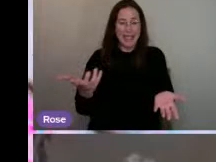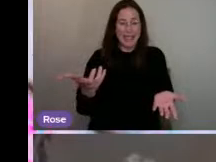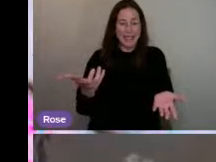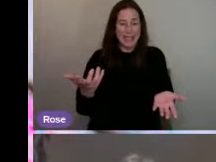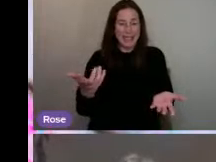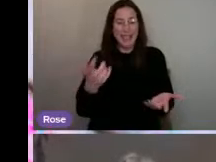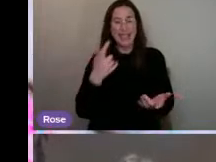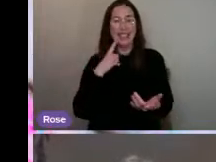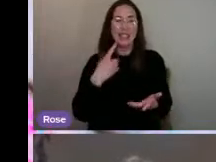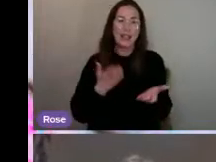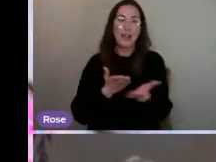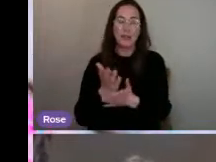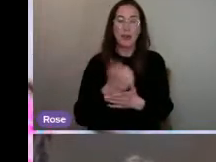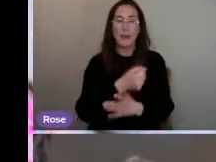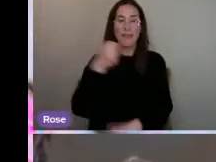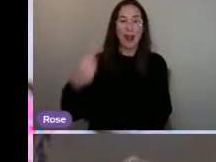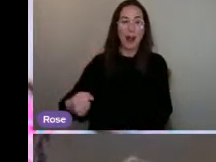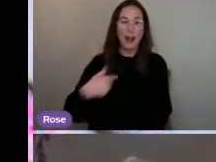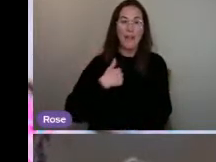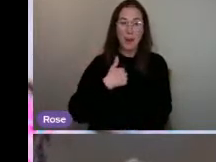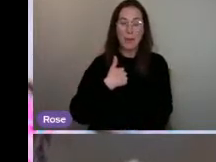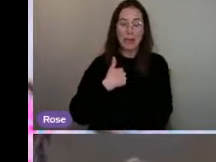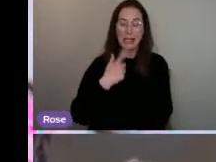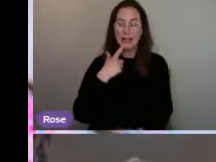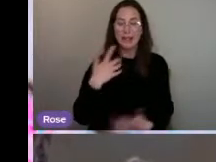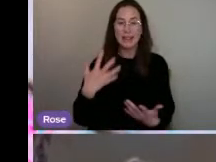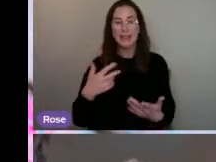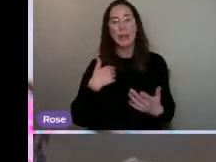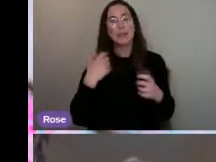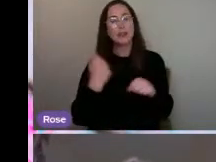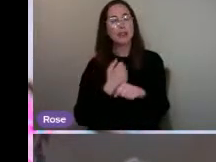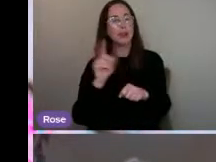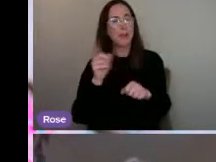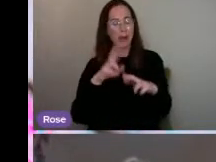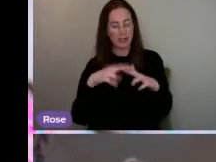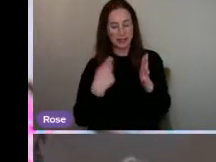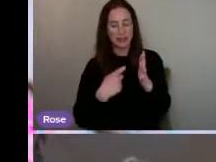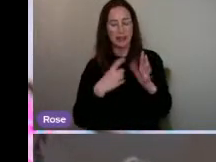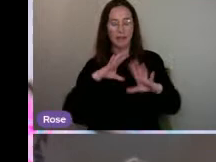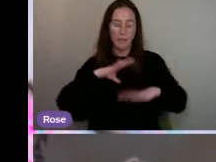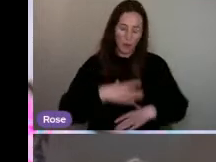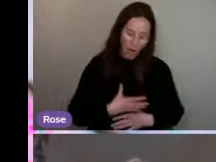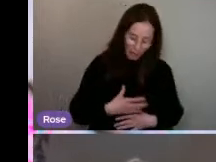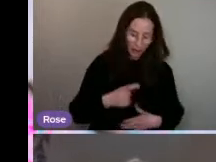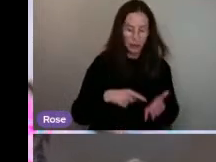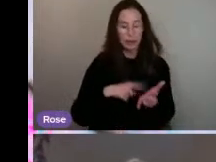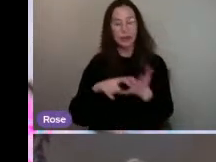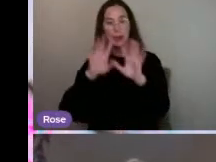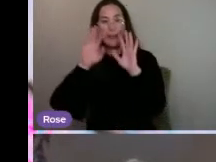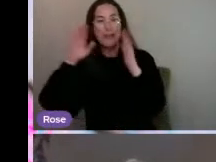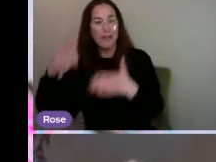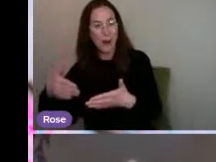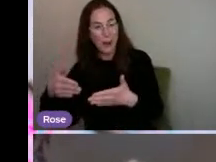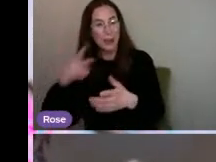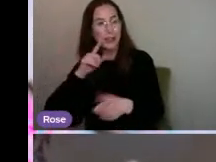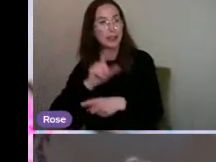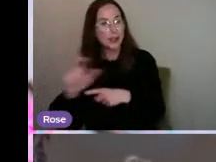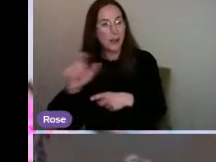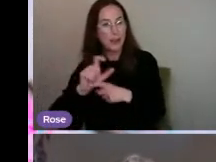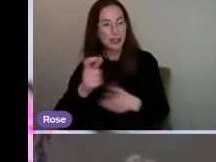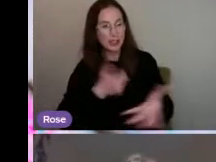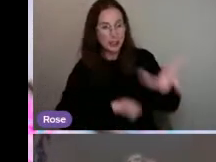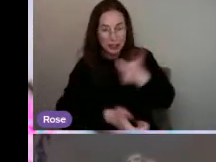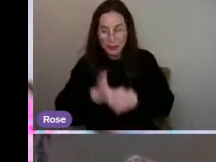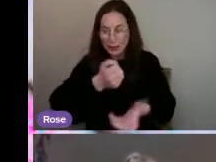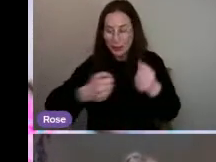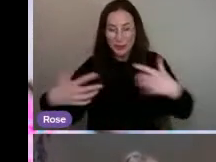out through furlough. So, I'm doing some frazzled to focus courses with creatives now to get them really out of their